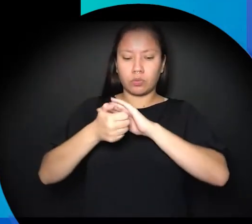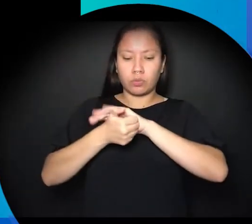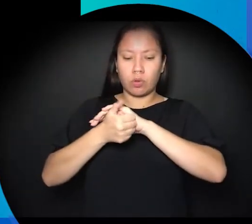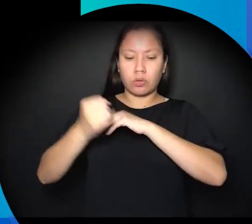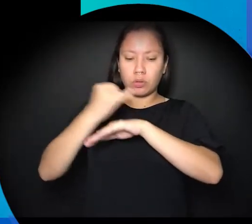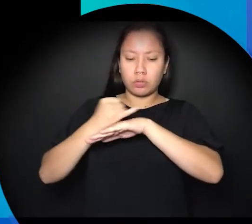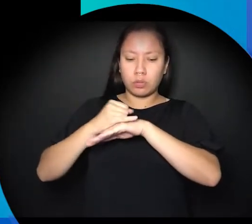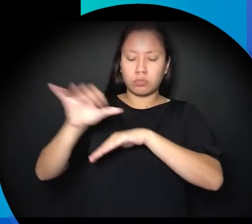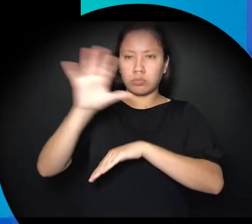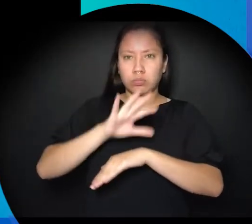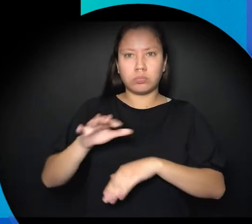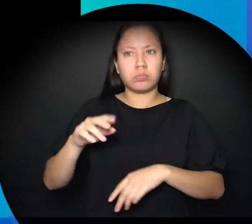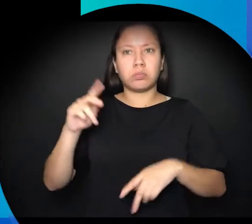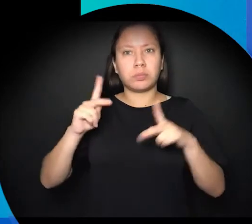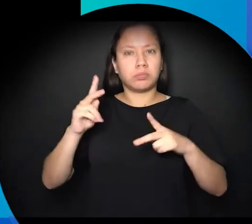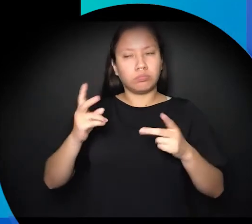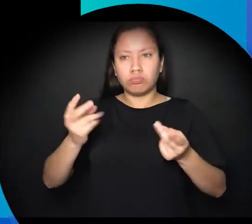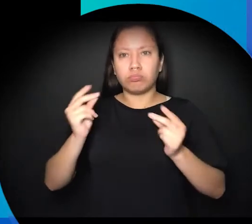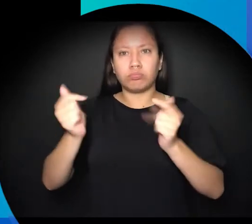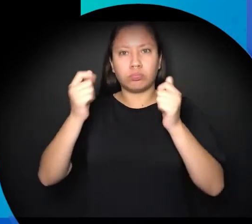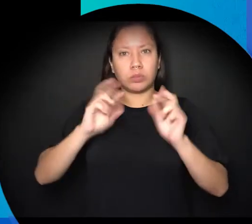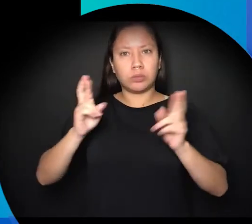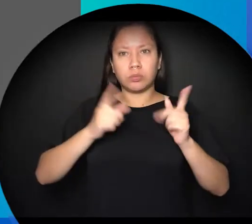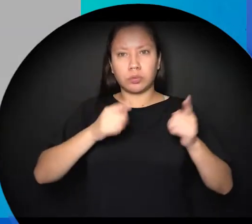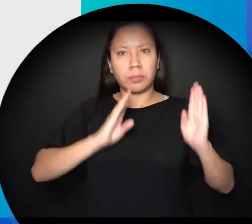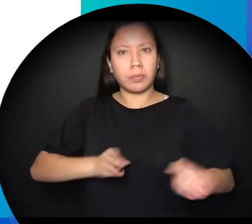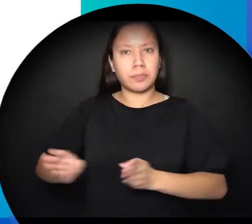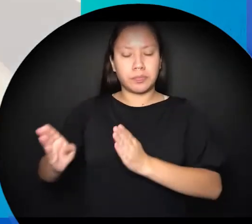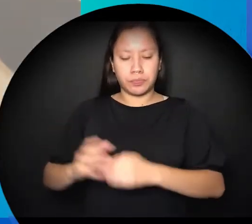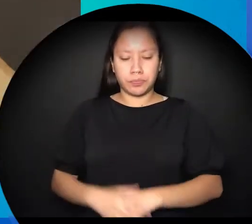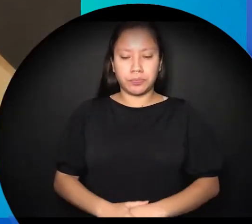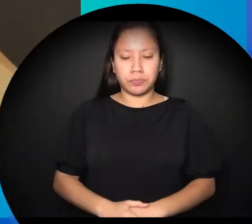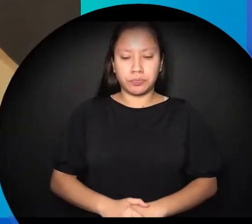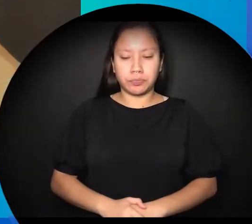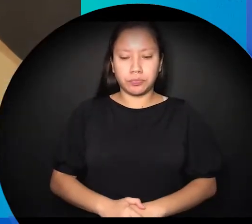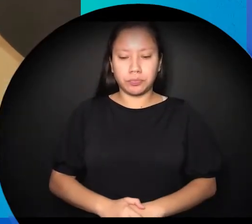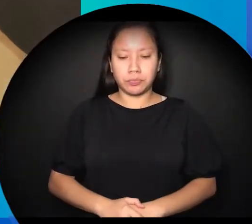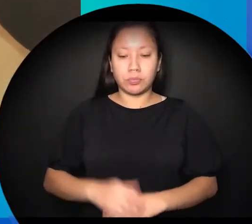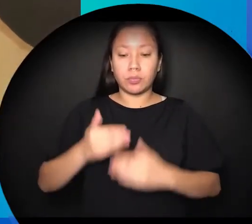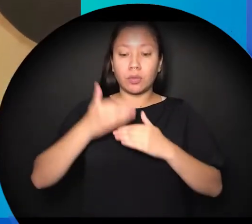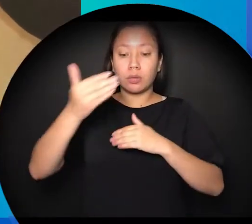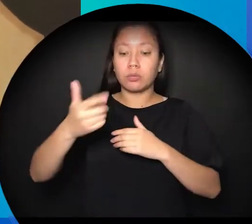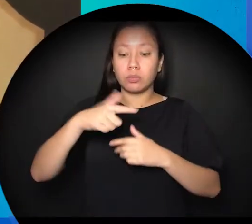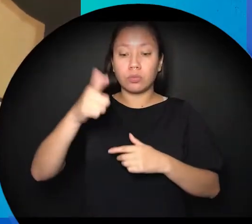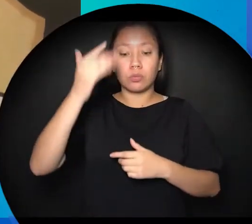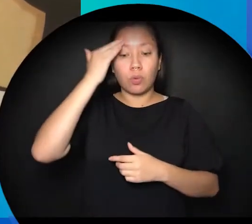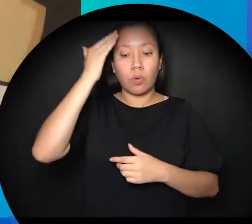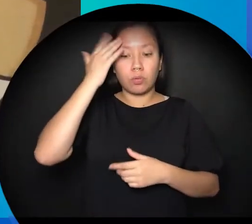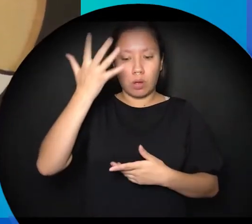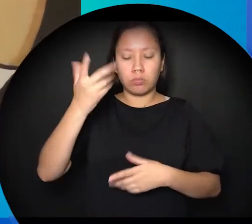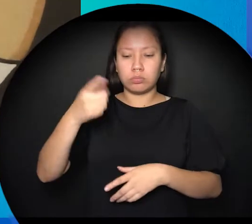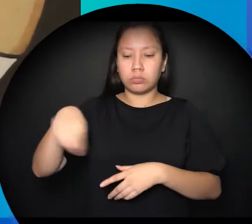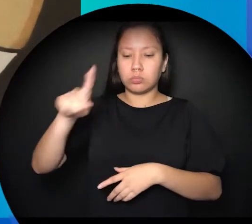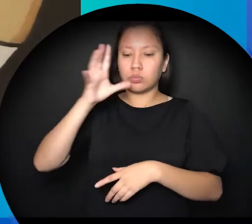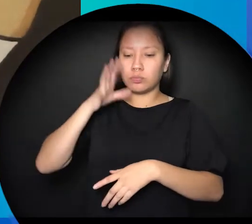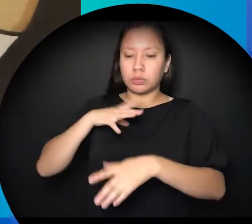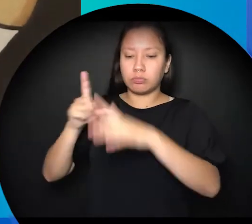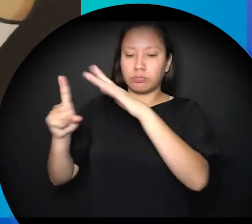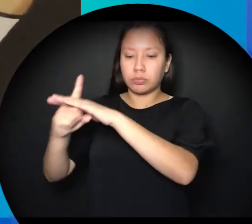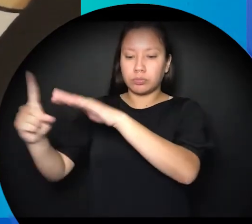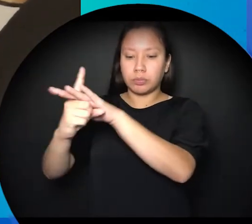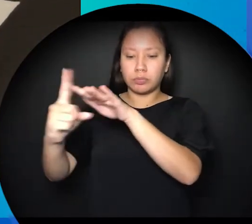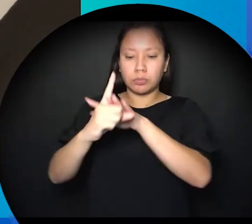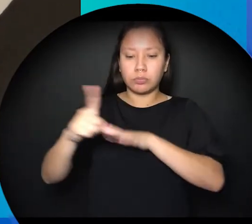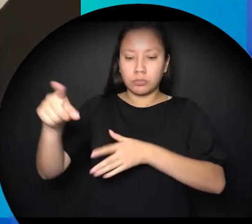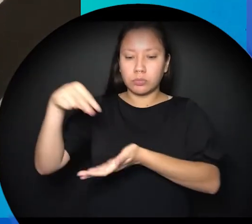singing to Nipi and praying for the healing of Nipi they said water we love you, we thank